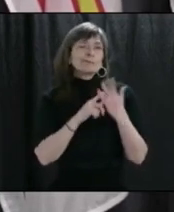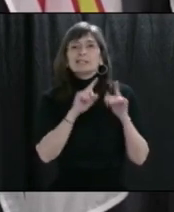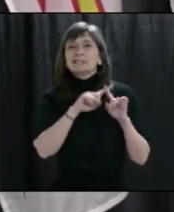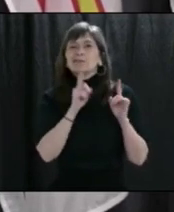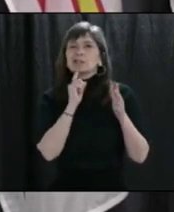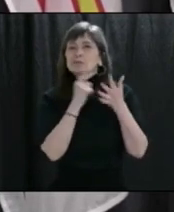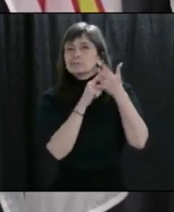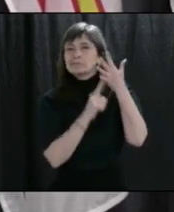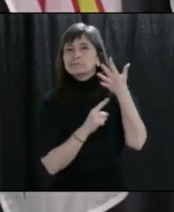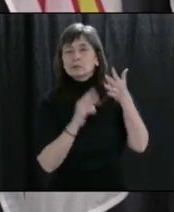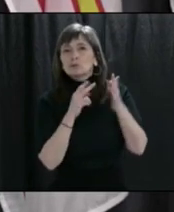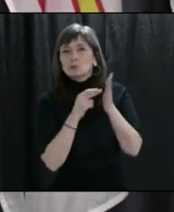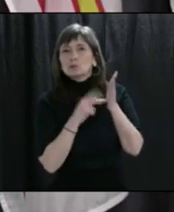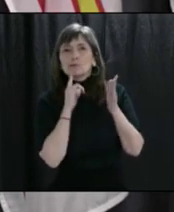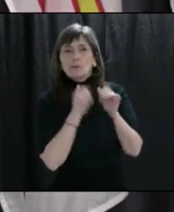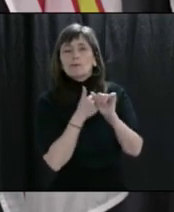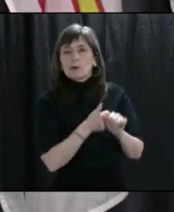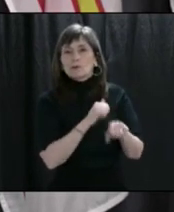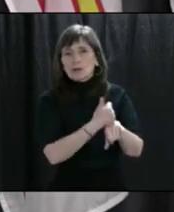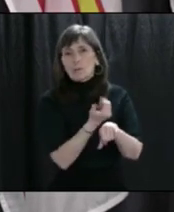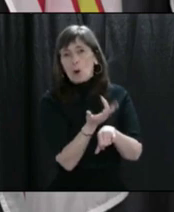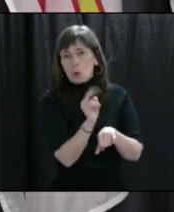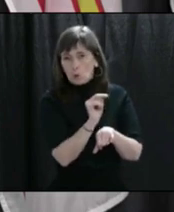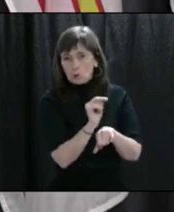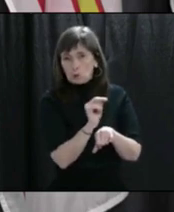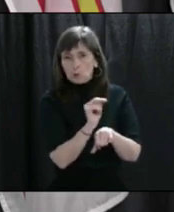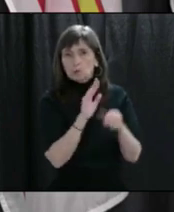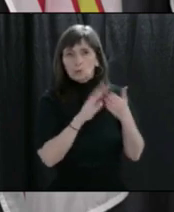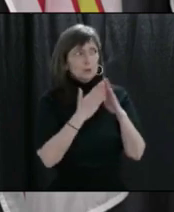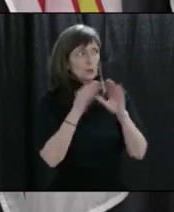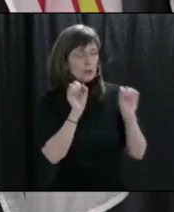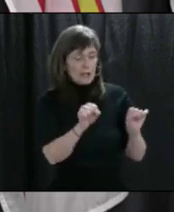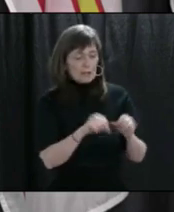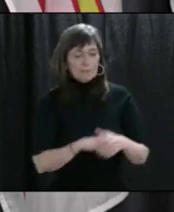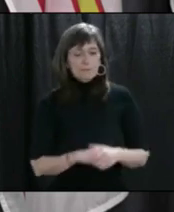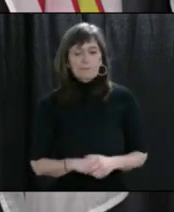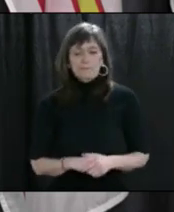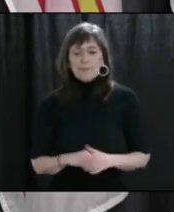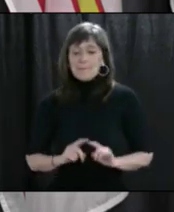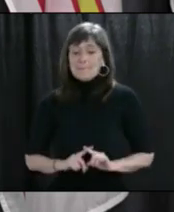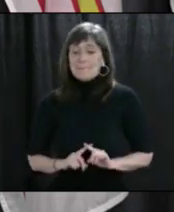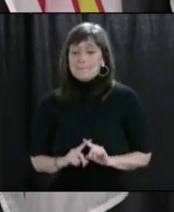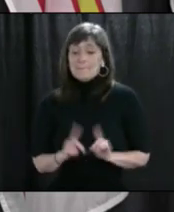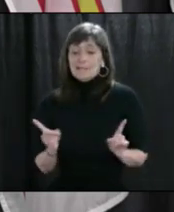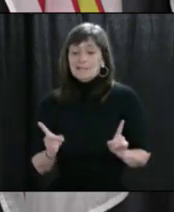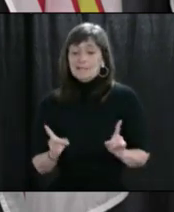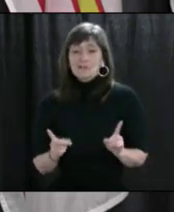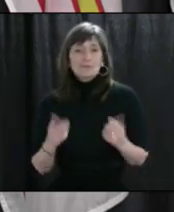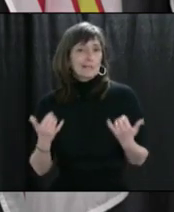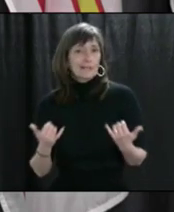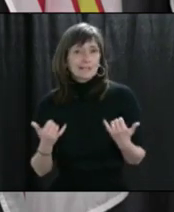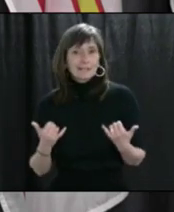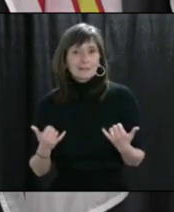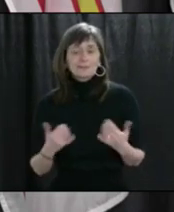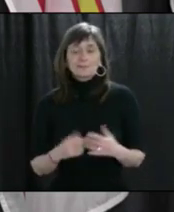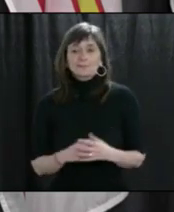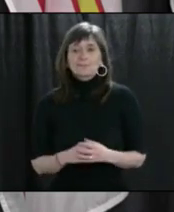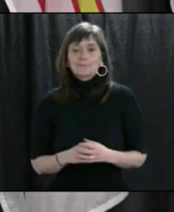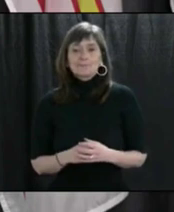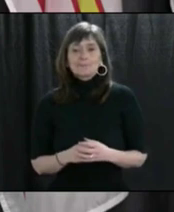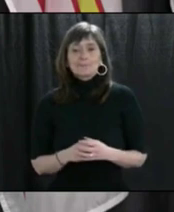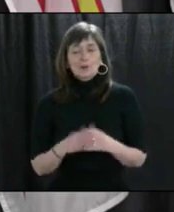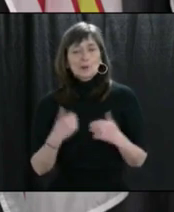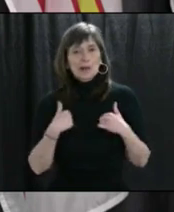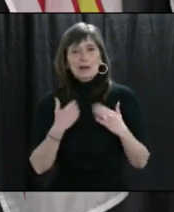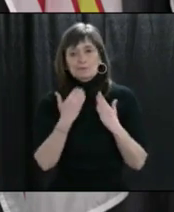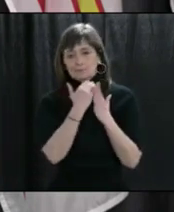some criteria in place by municipal affairs and environment, that department. But right now, you see the guidelines that we